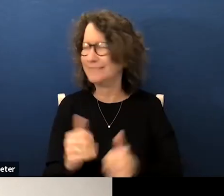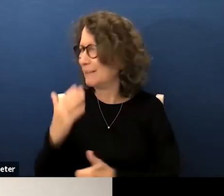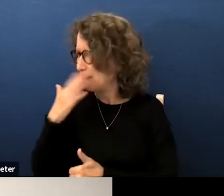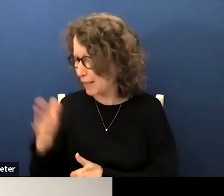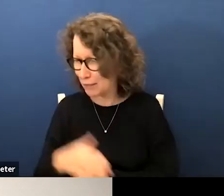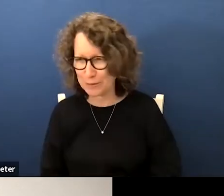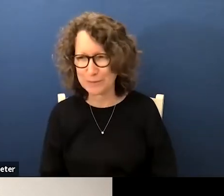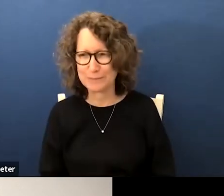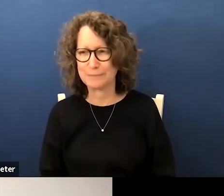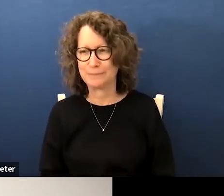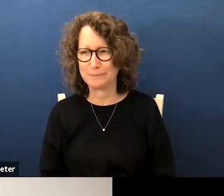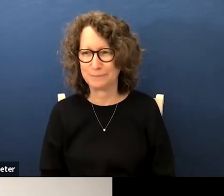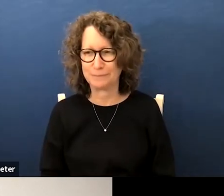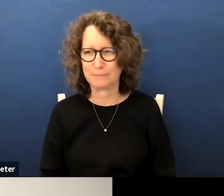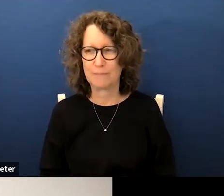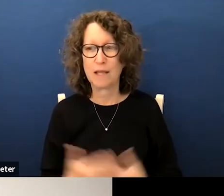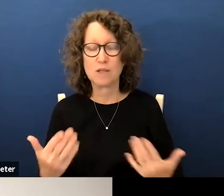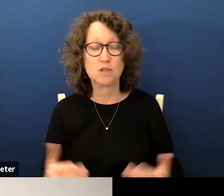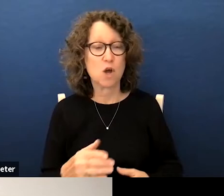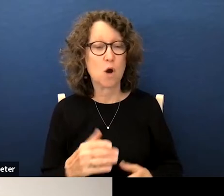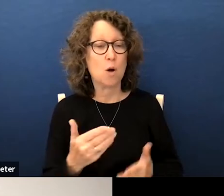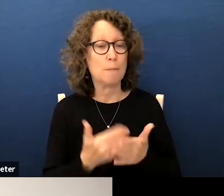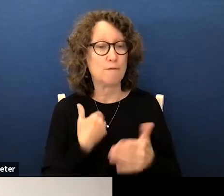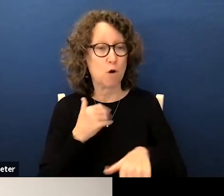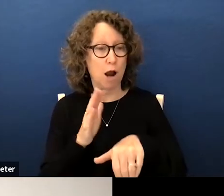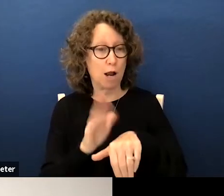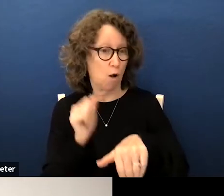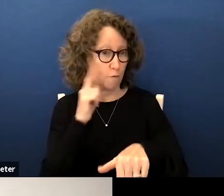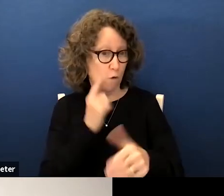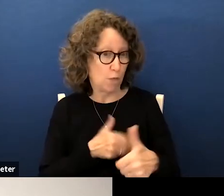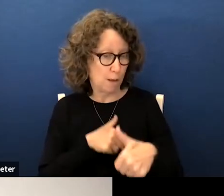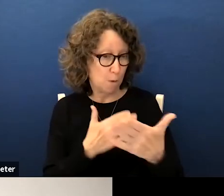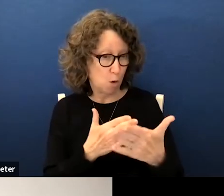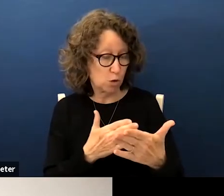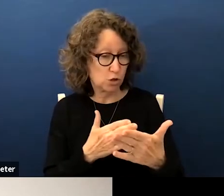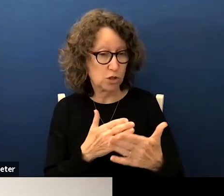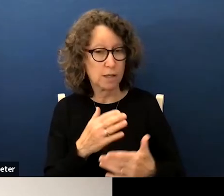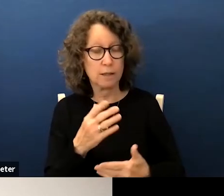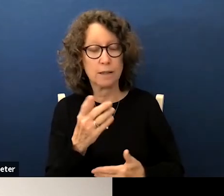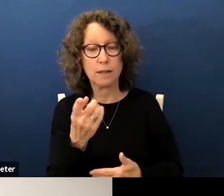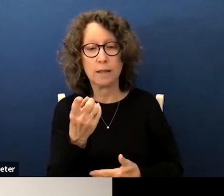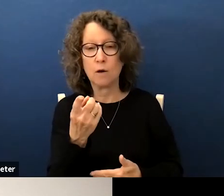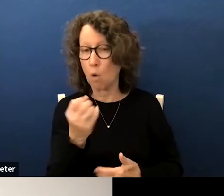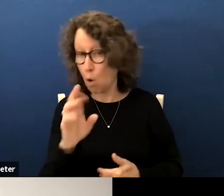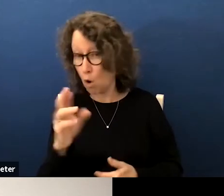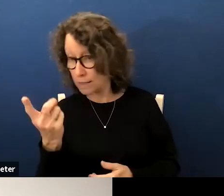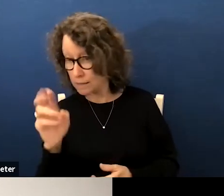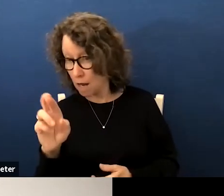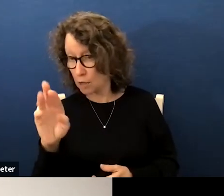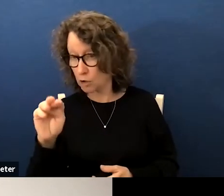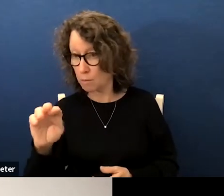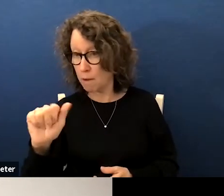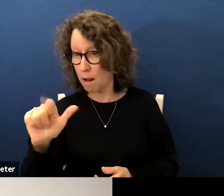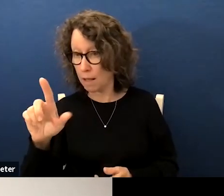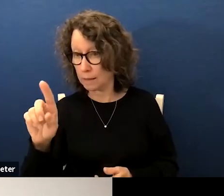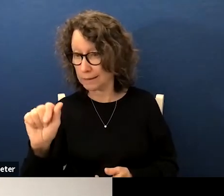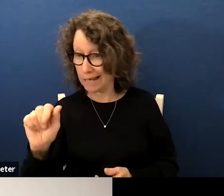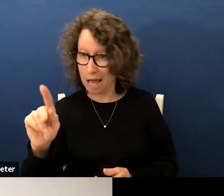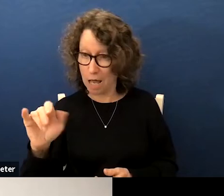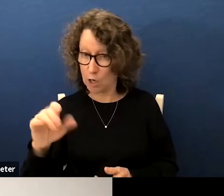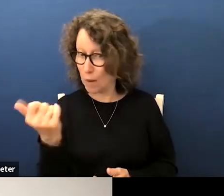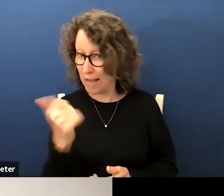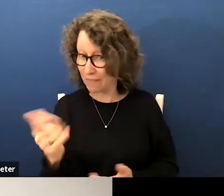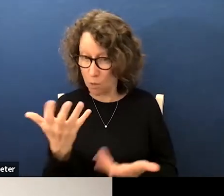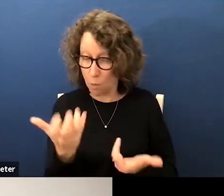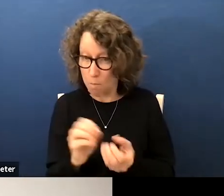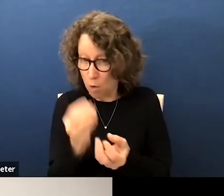so board members before i call for the motion do or dr maldonado are there any items on the consent agenda that require